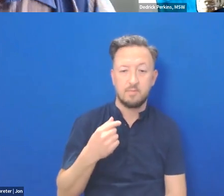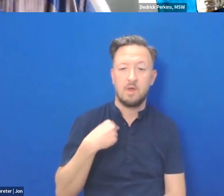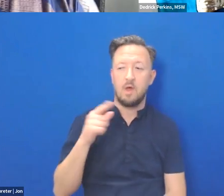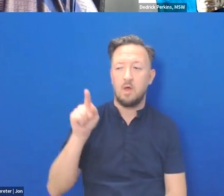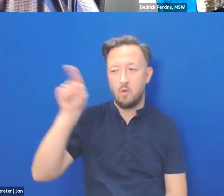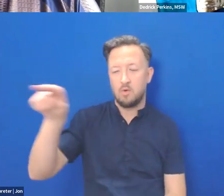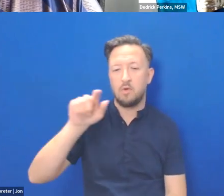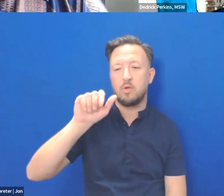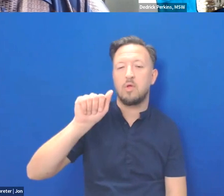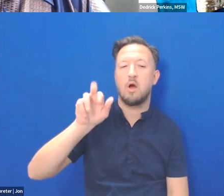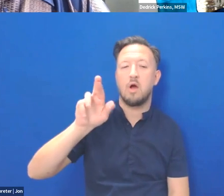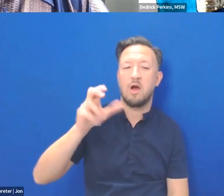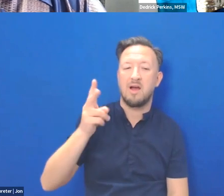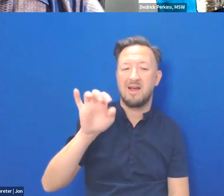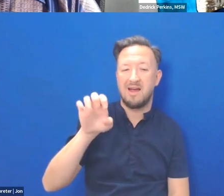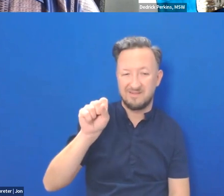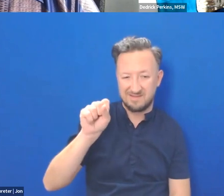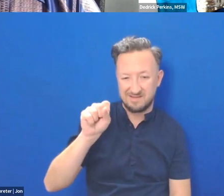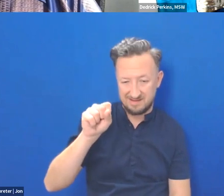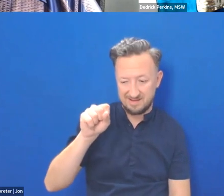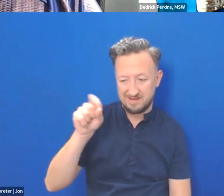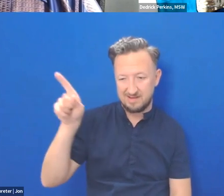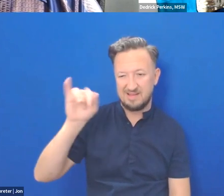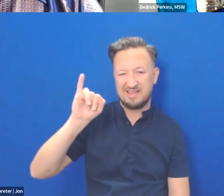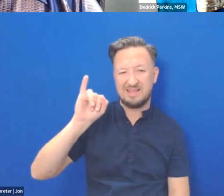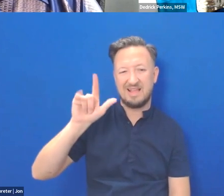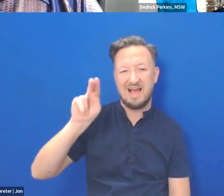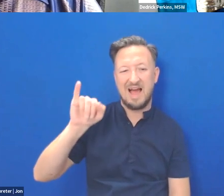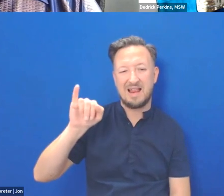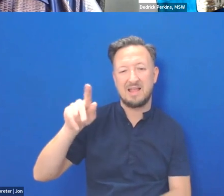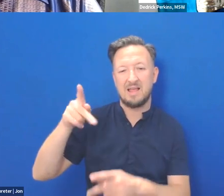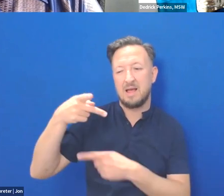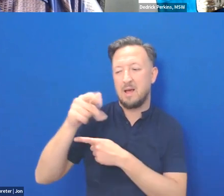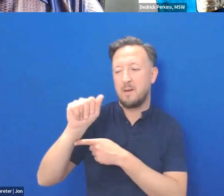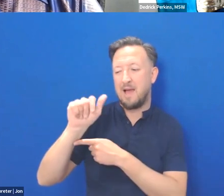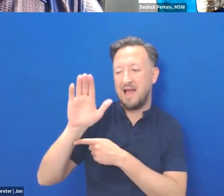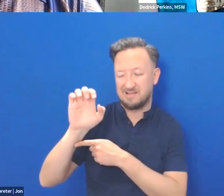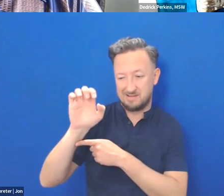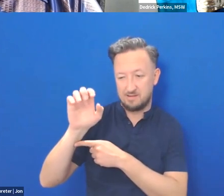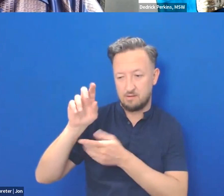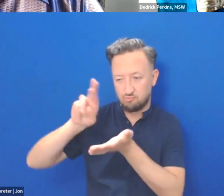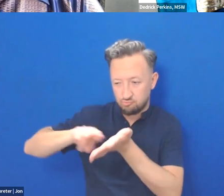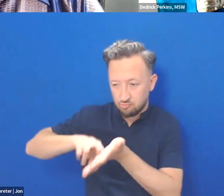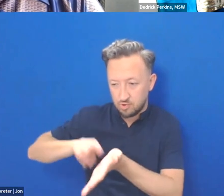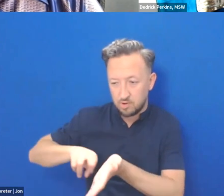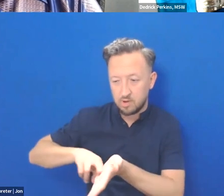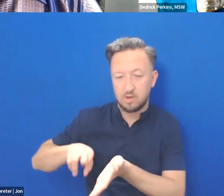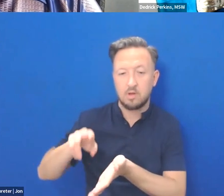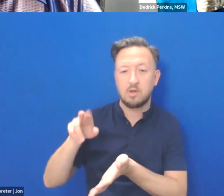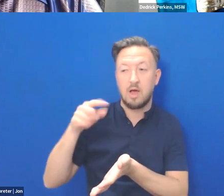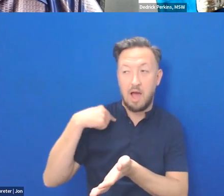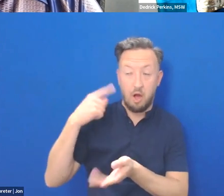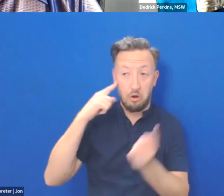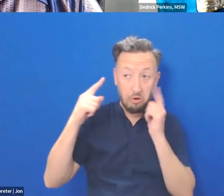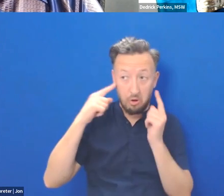archives just behind Iolani Palace. All archival records. And I was told that they help Hawaiians do